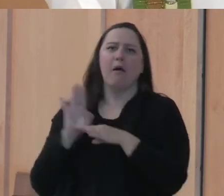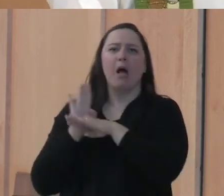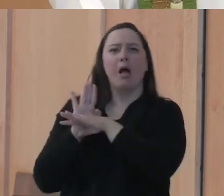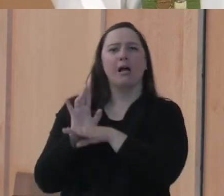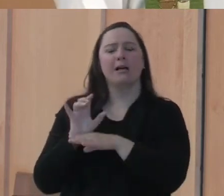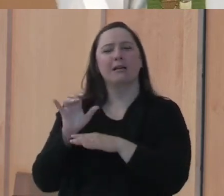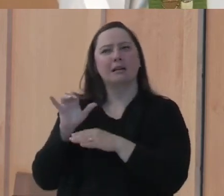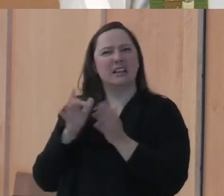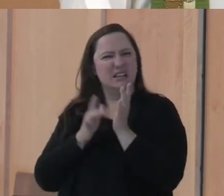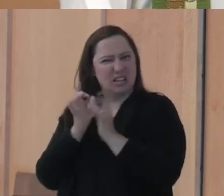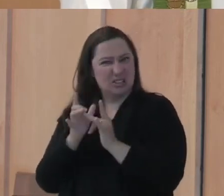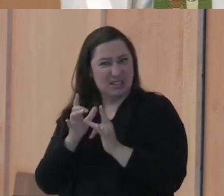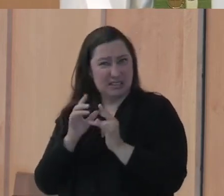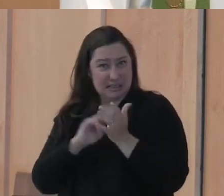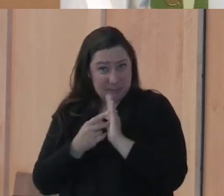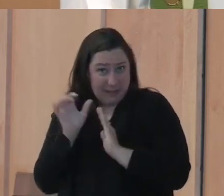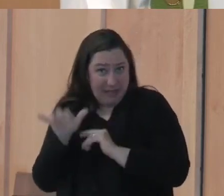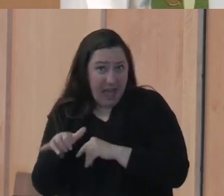picks though.